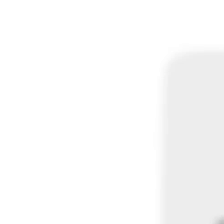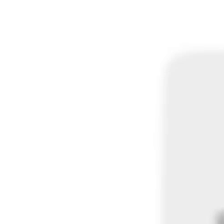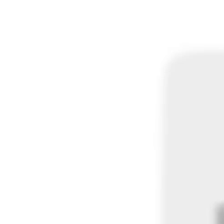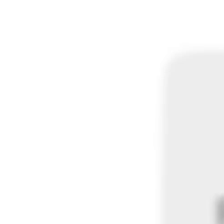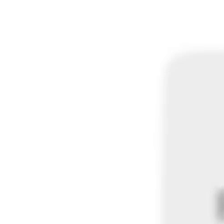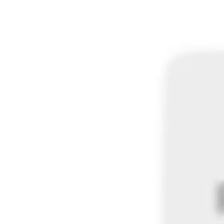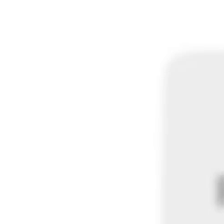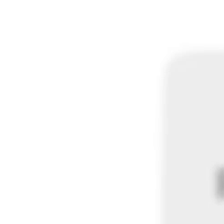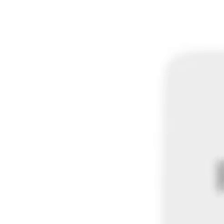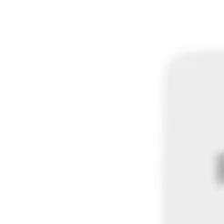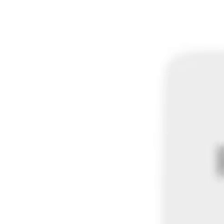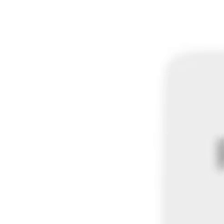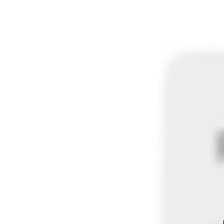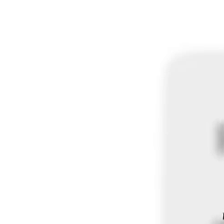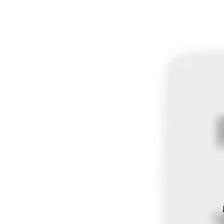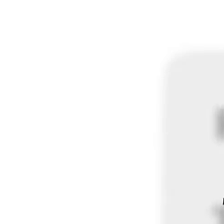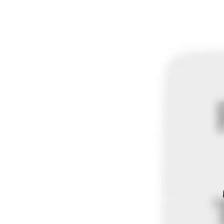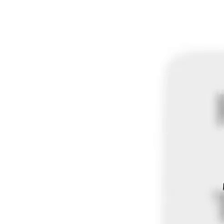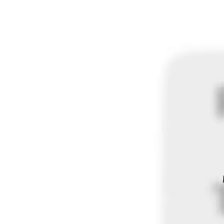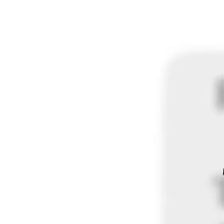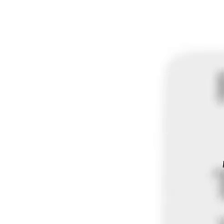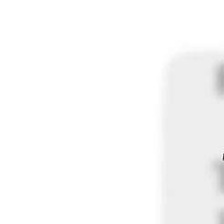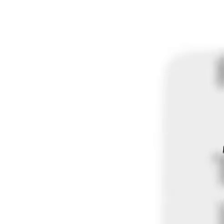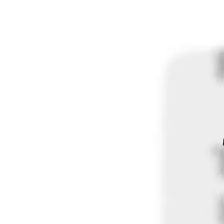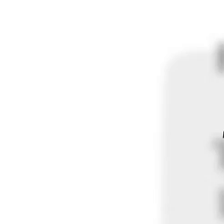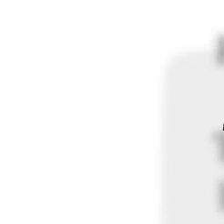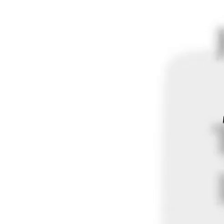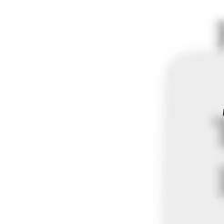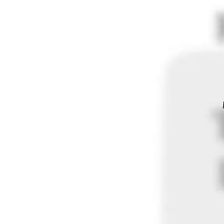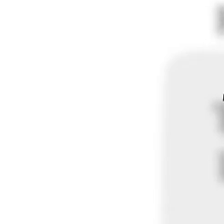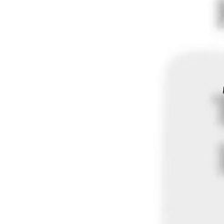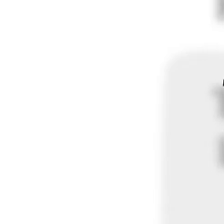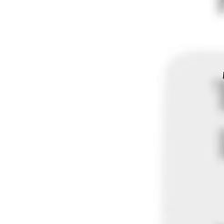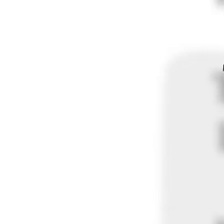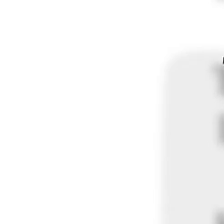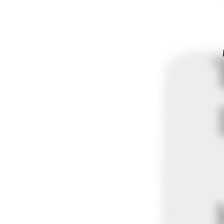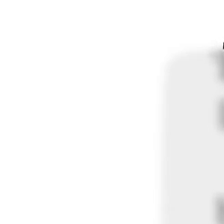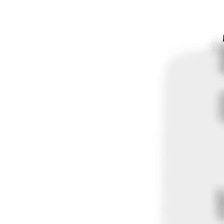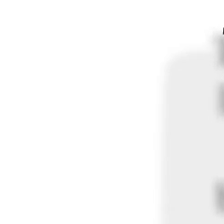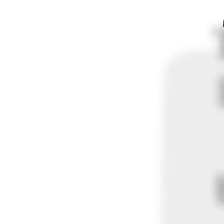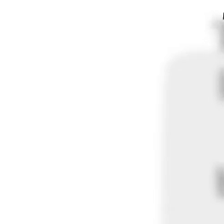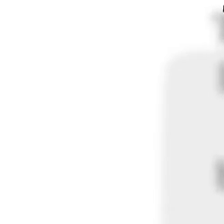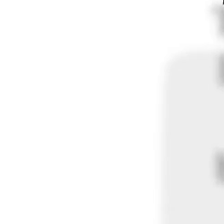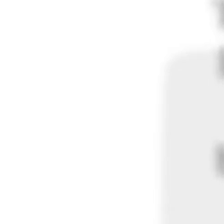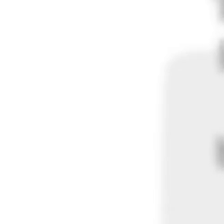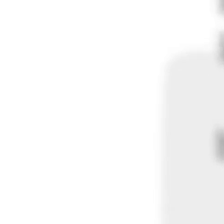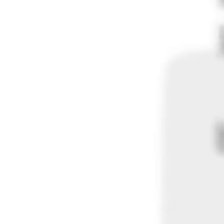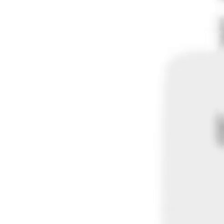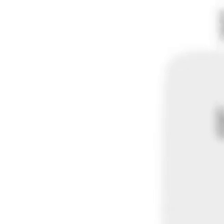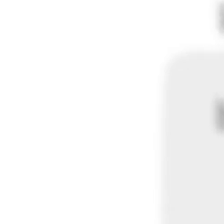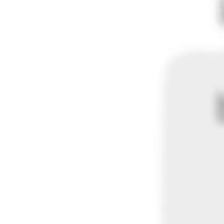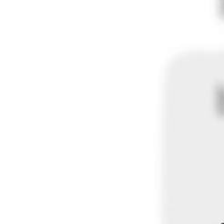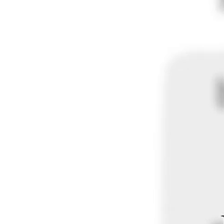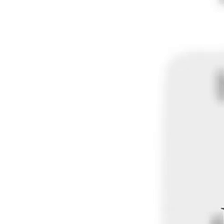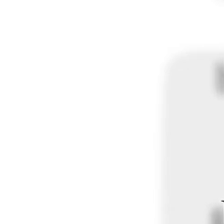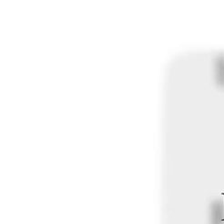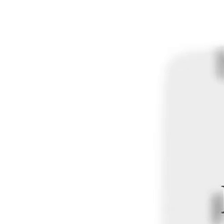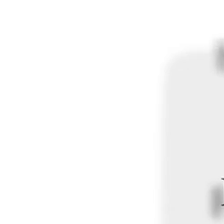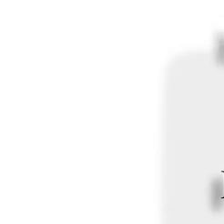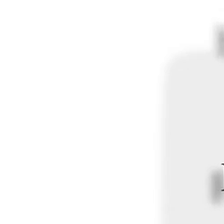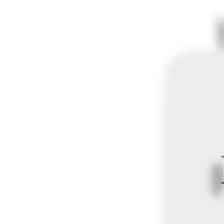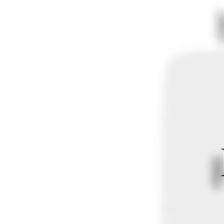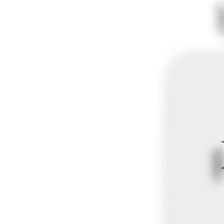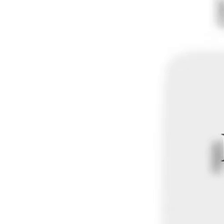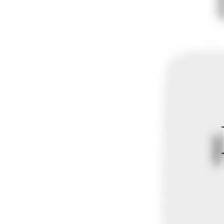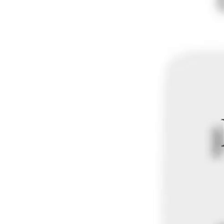Praise his name, I'm fixed upon it, name of God's